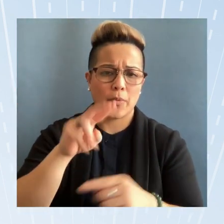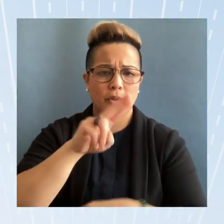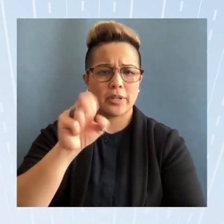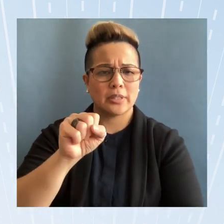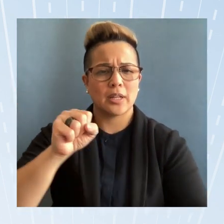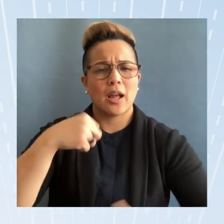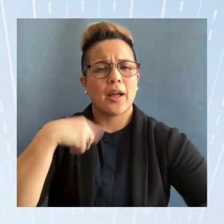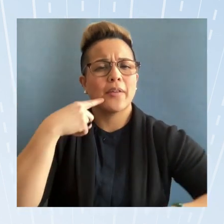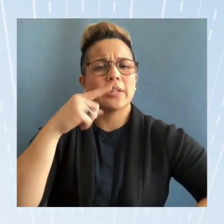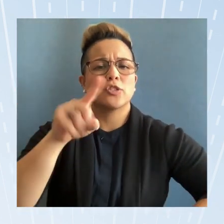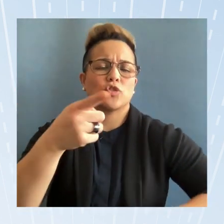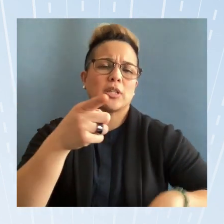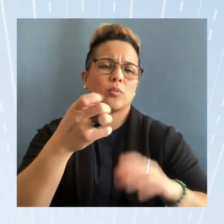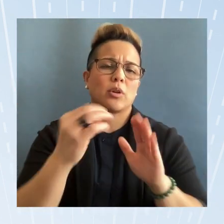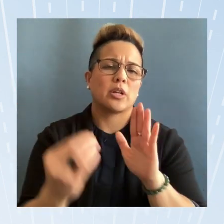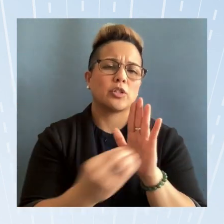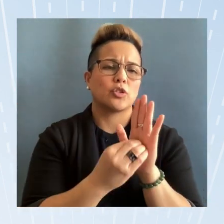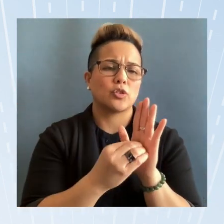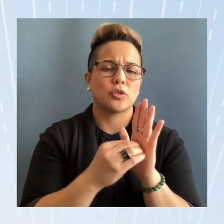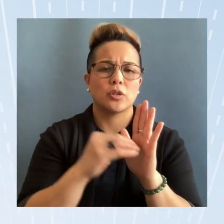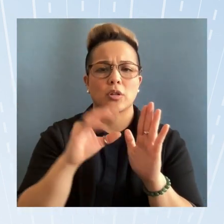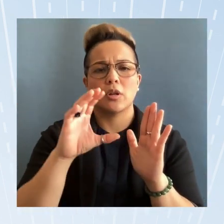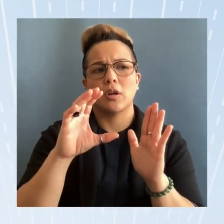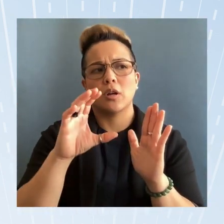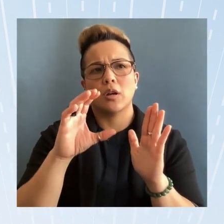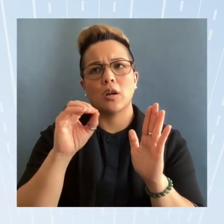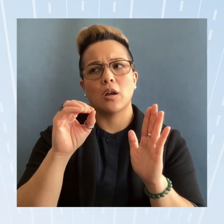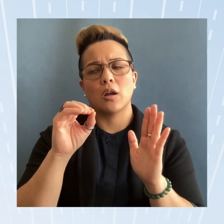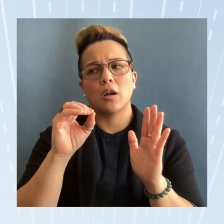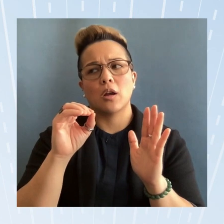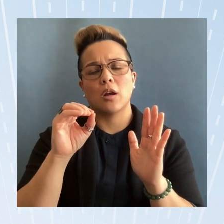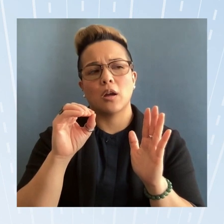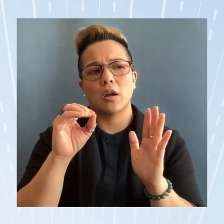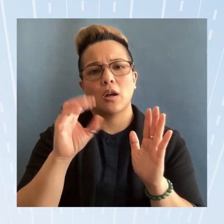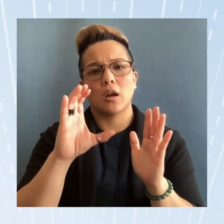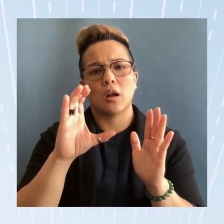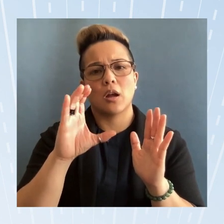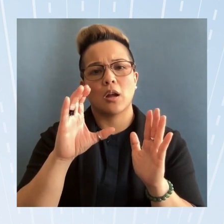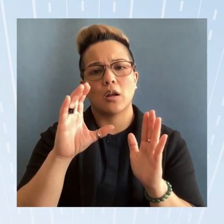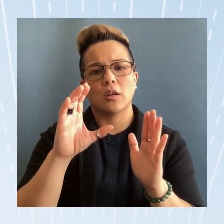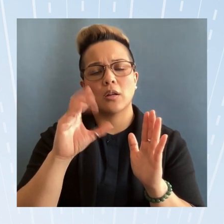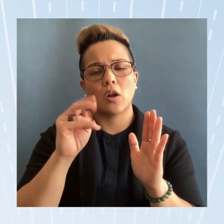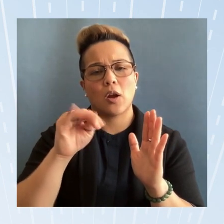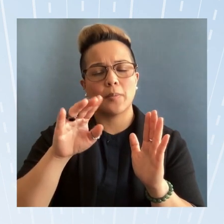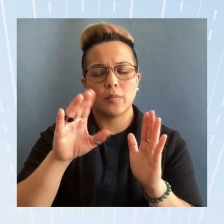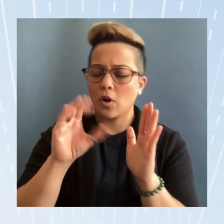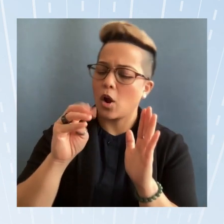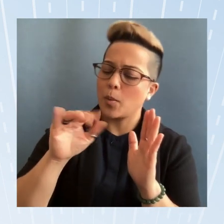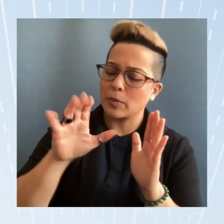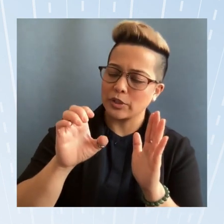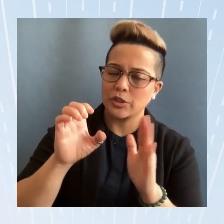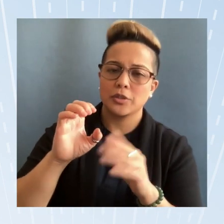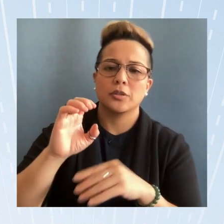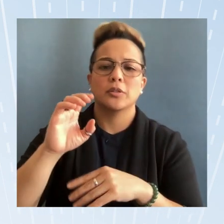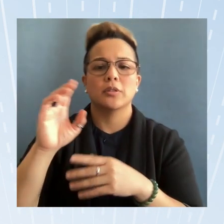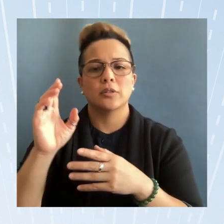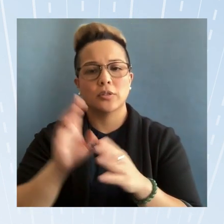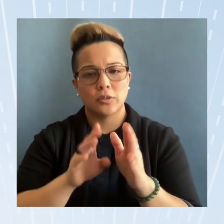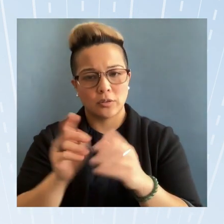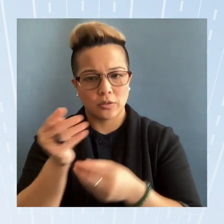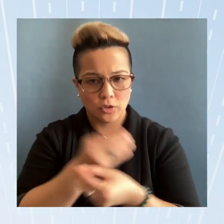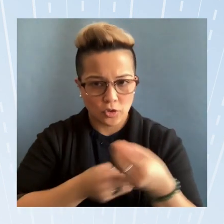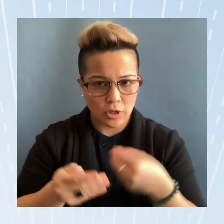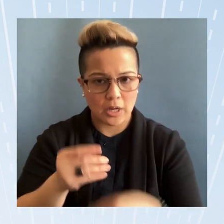inserting it commerce in the first recommendation commerce department united states trade and development agency comma